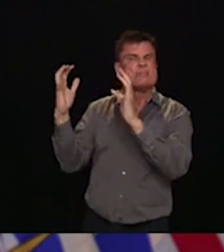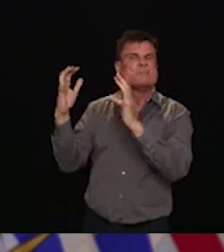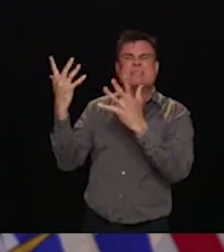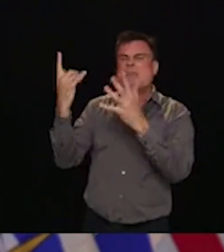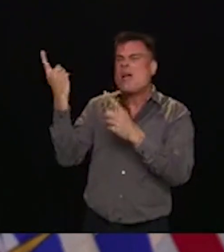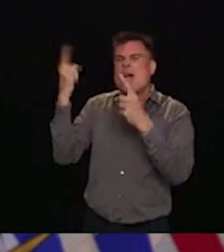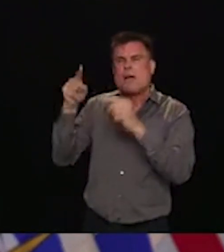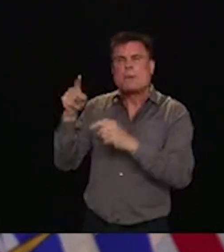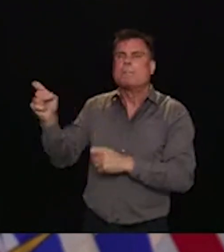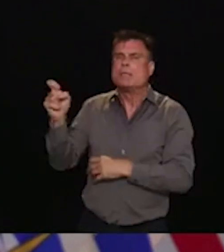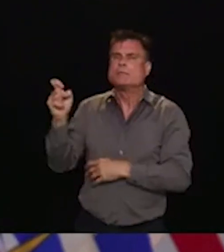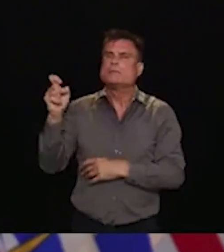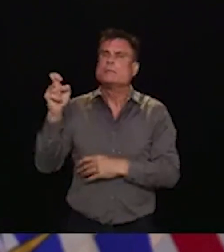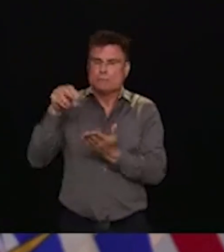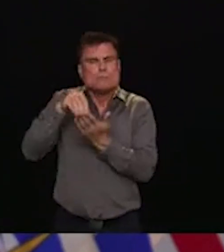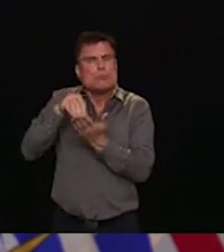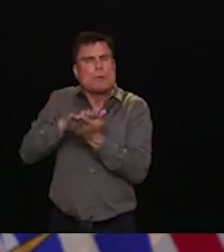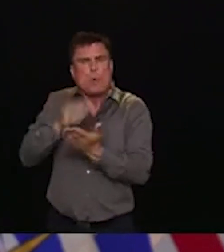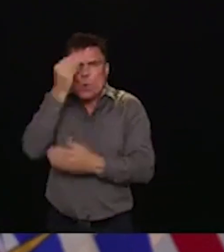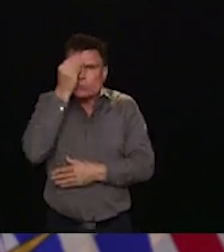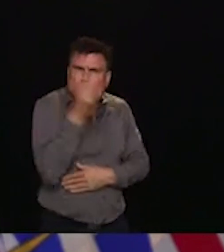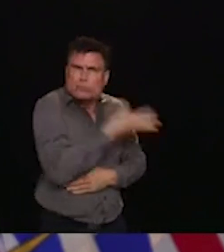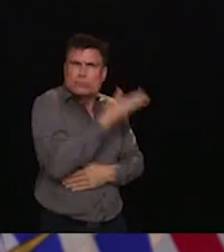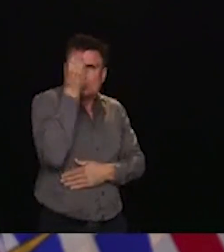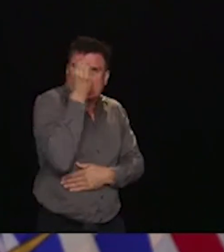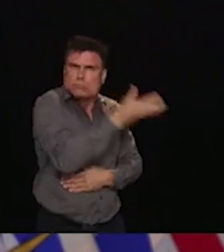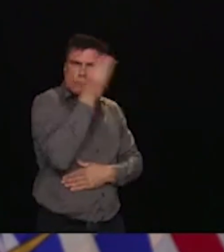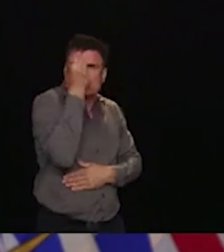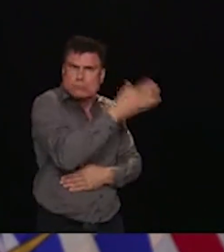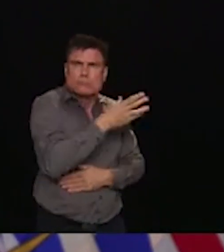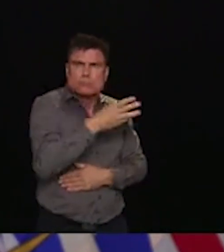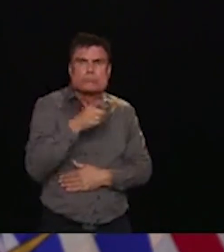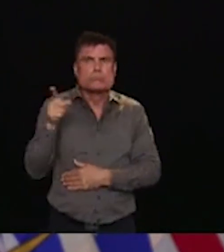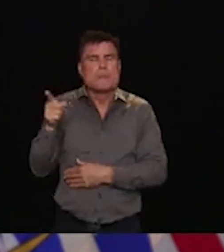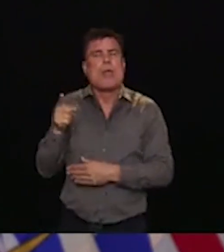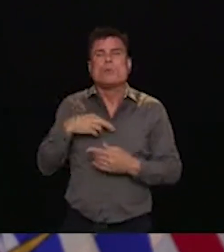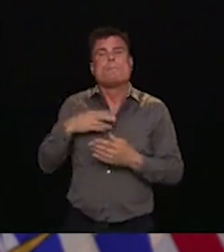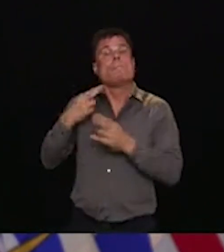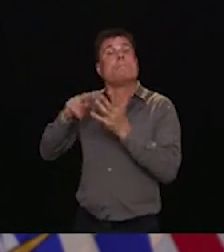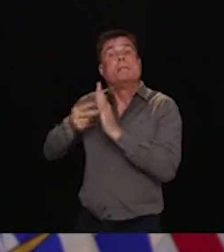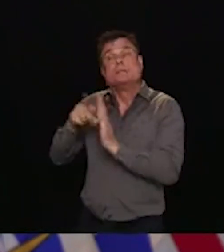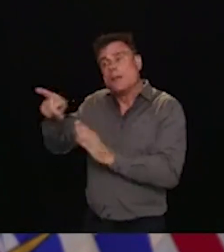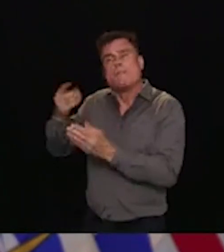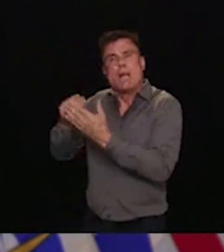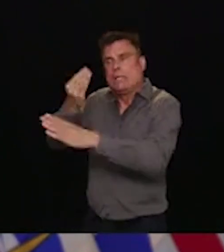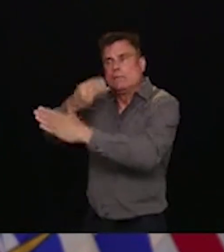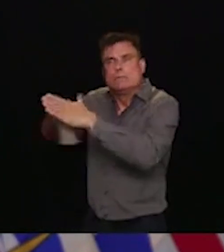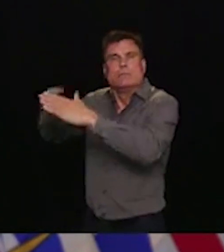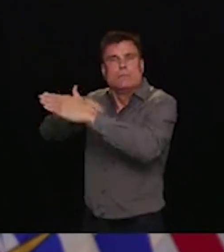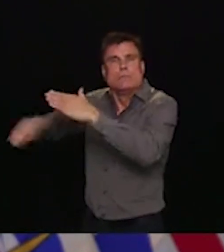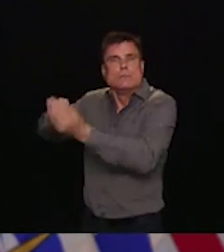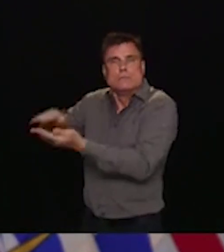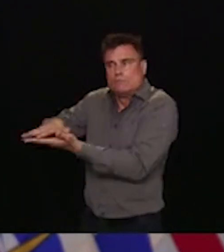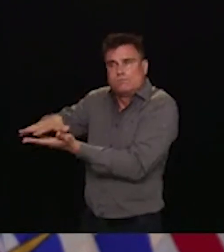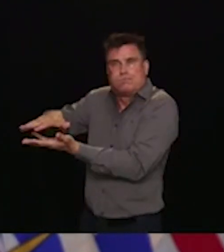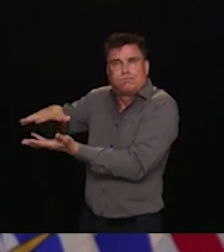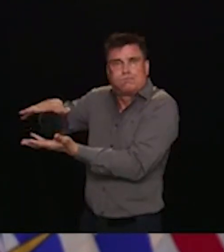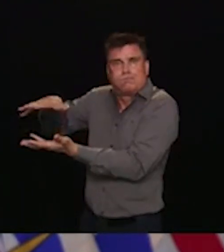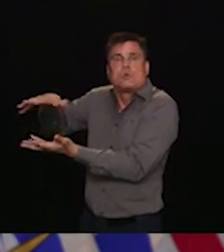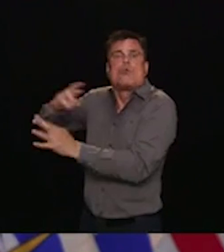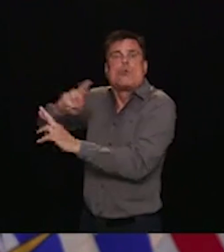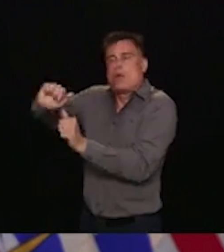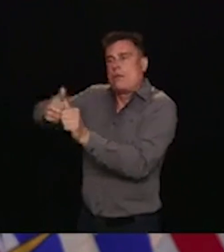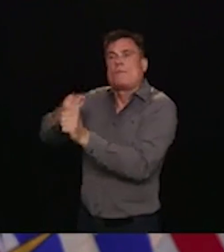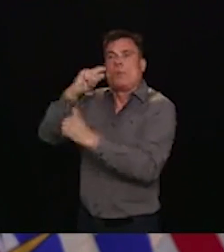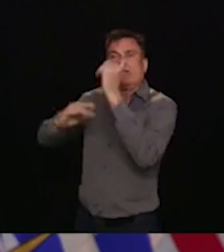contingency planning. Unfortunately, when depreciation reports were put in place by the previous government, they chose